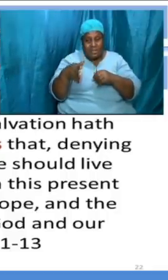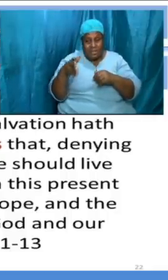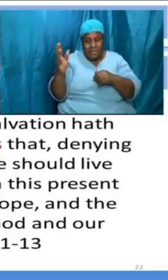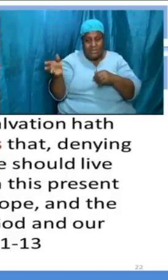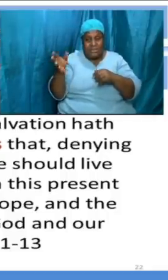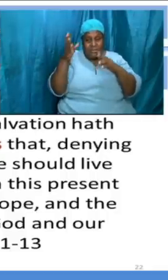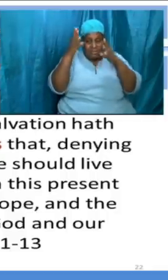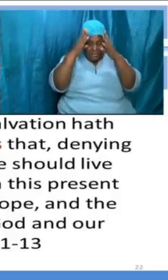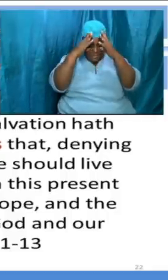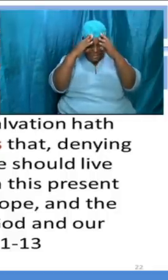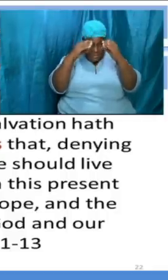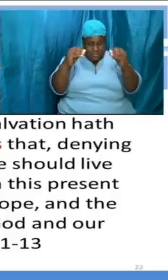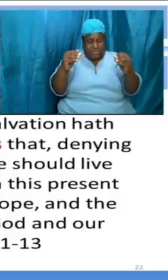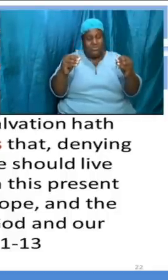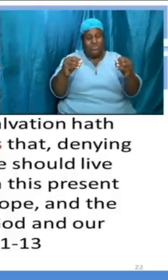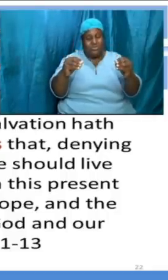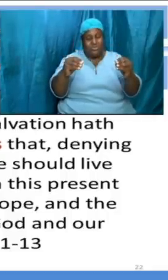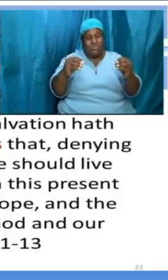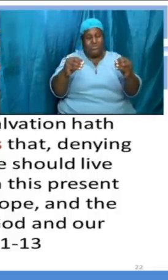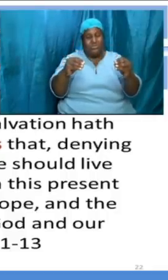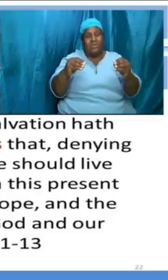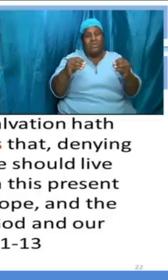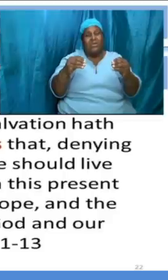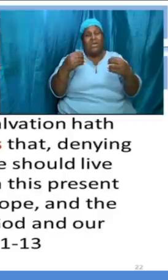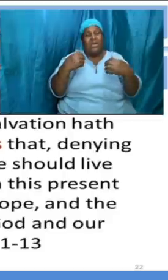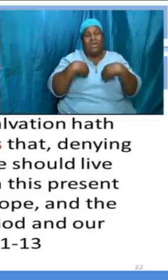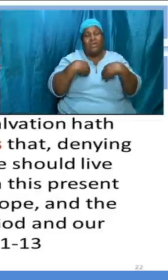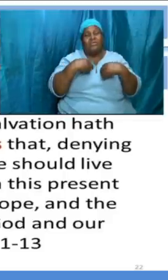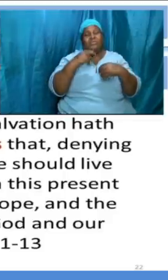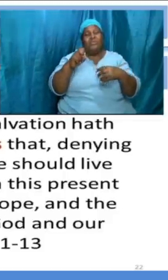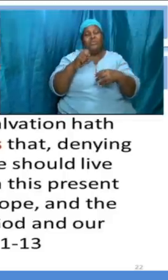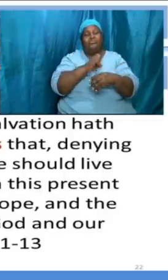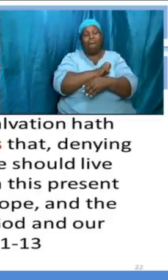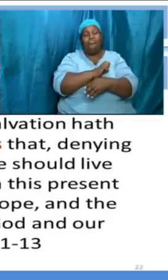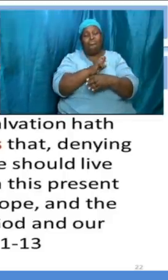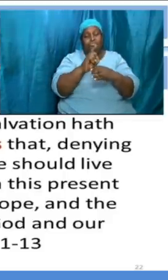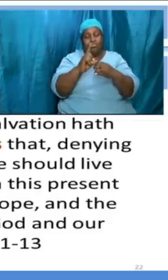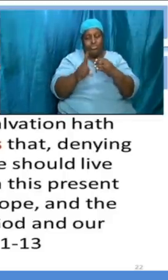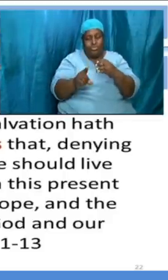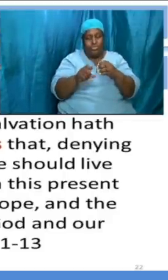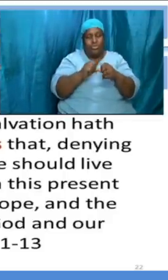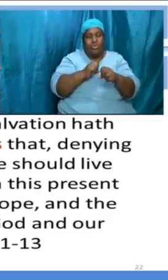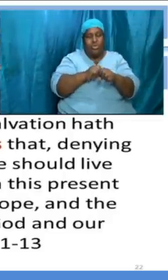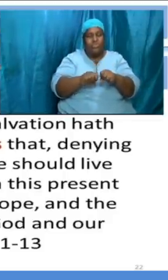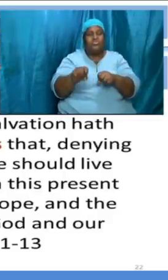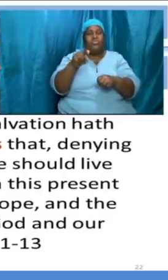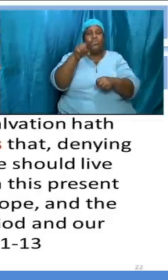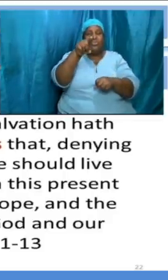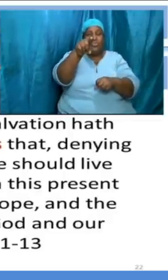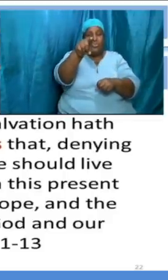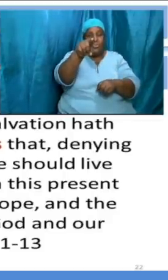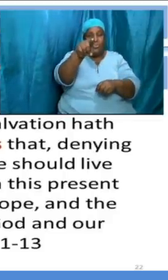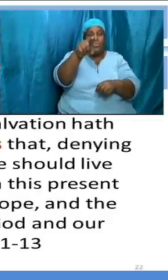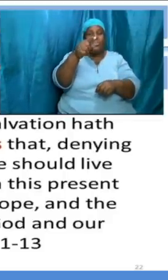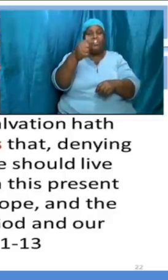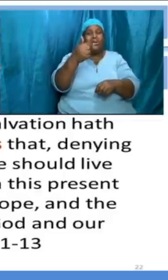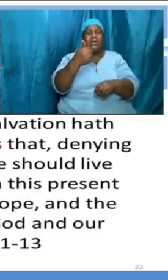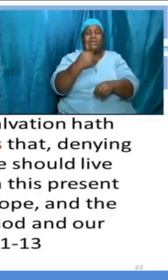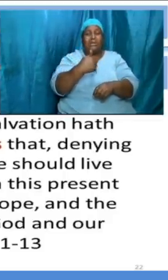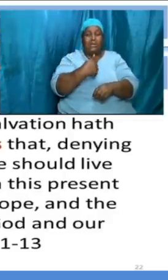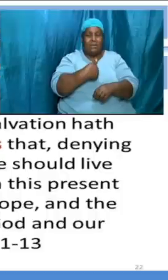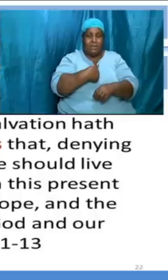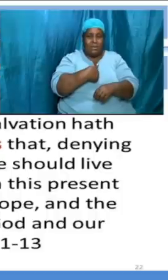taught are being done so that you and i can